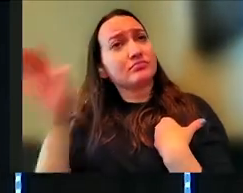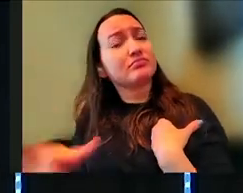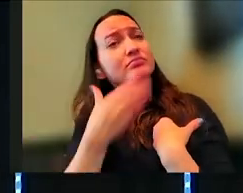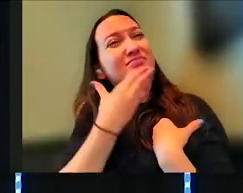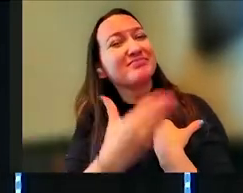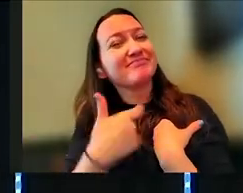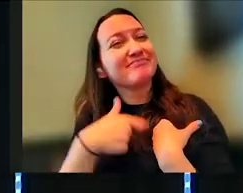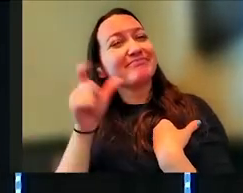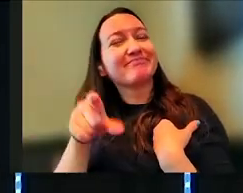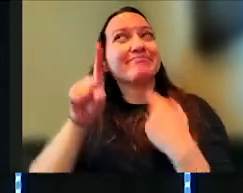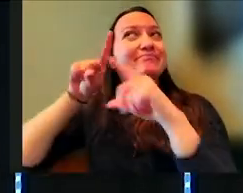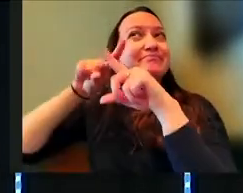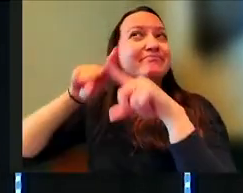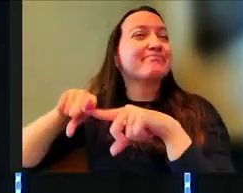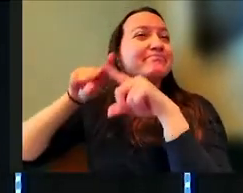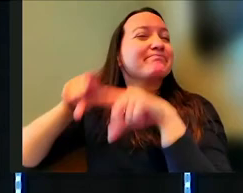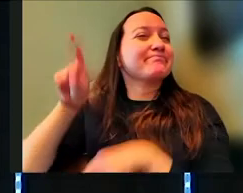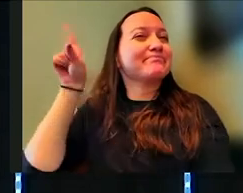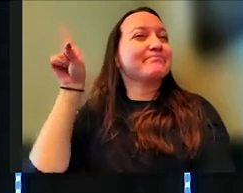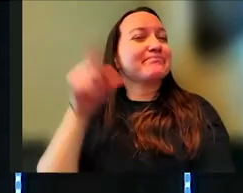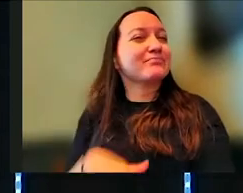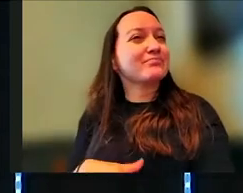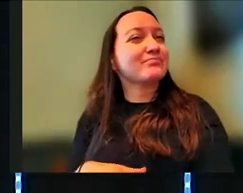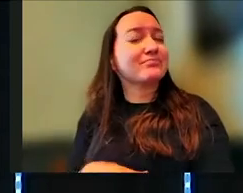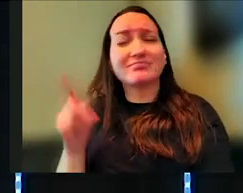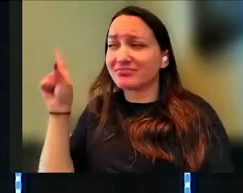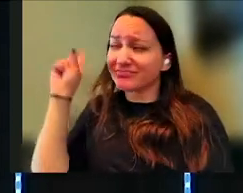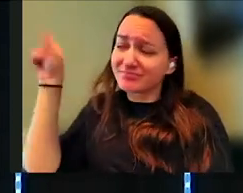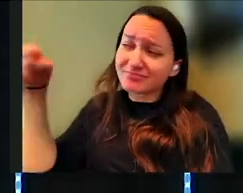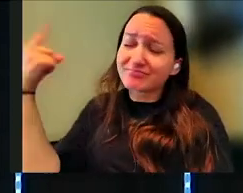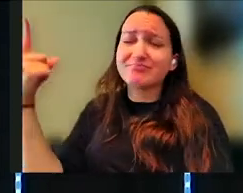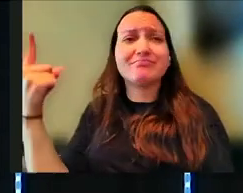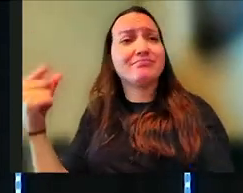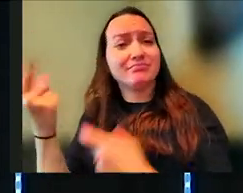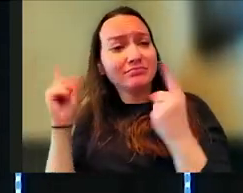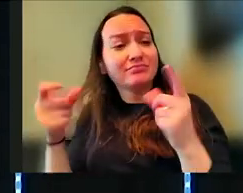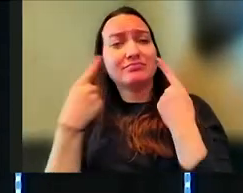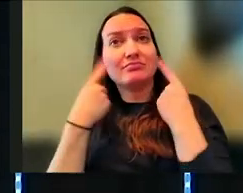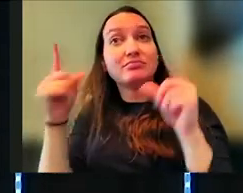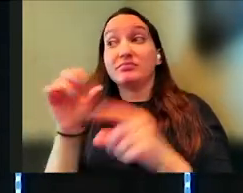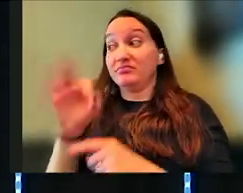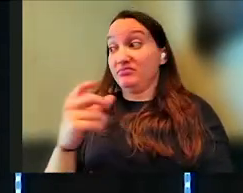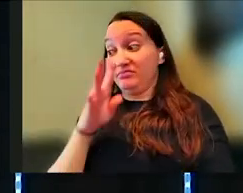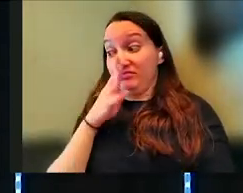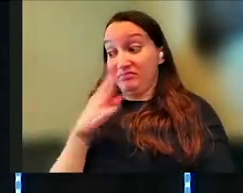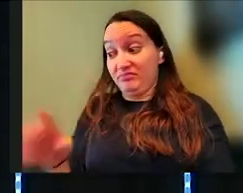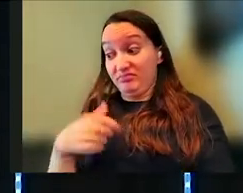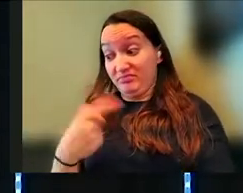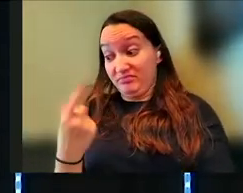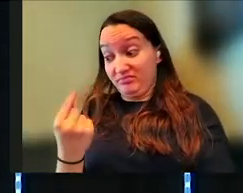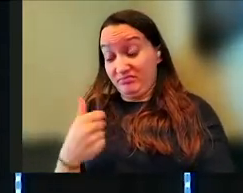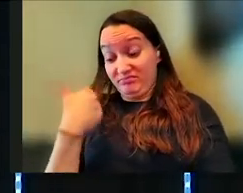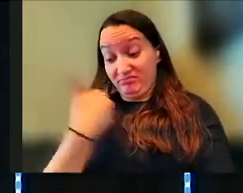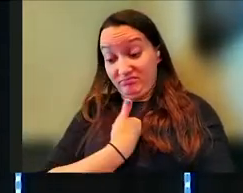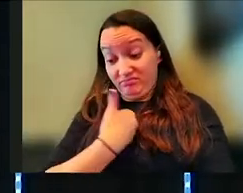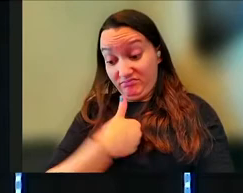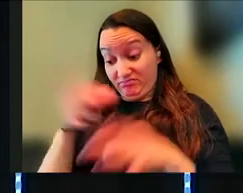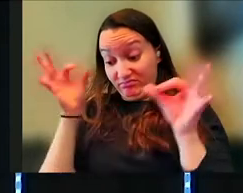to come to you. You are it. You're the only way it works, because if I don't, what I'm doing is I'm going on my own way.